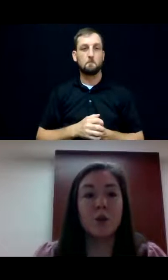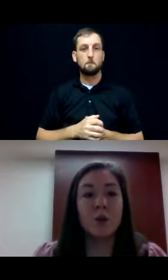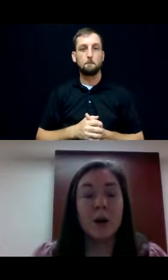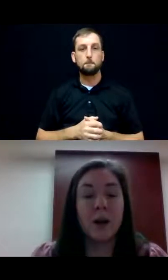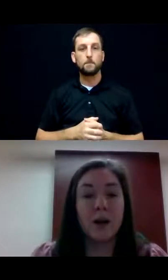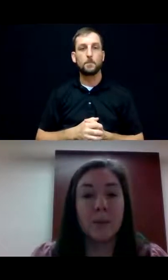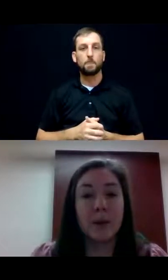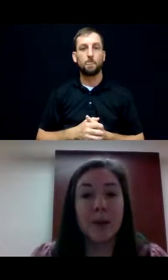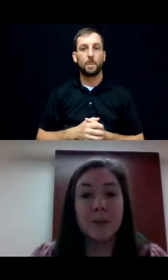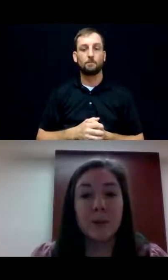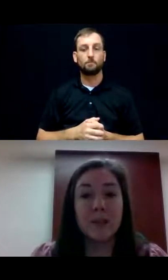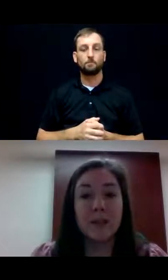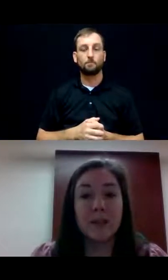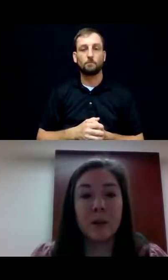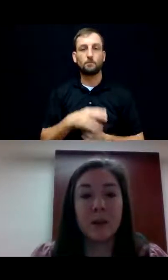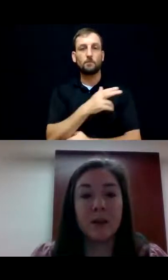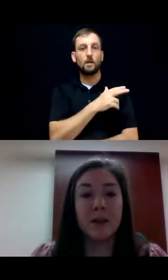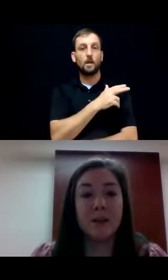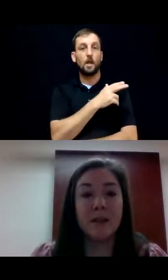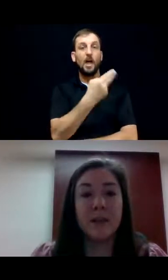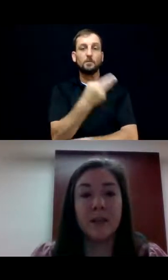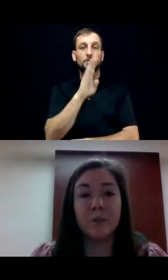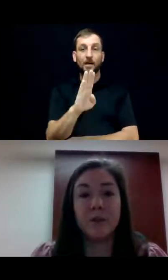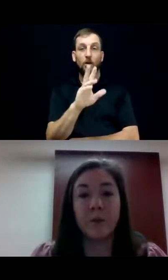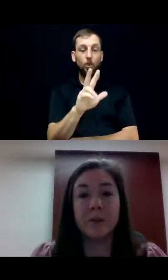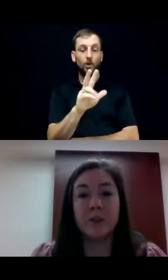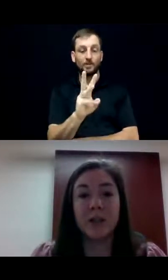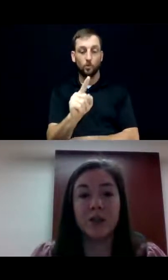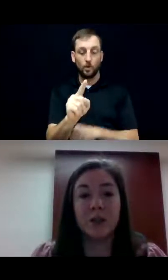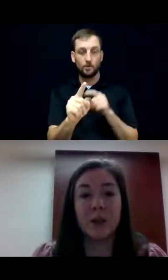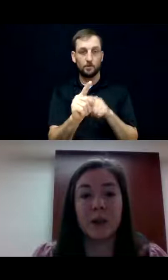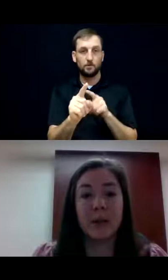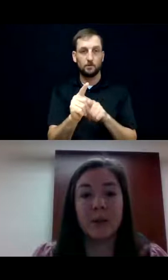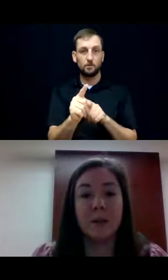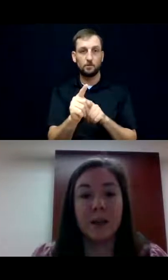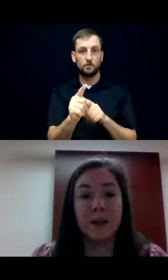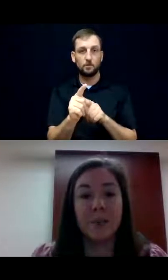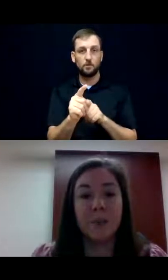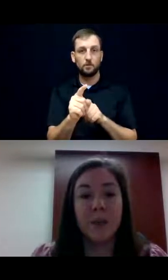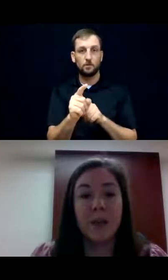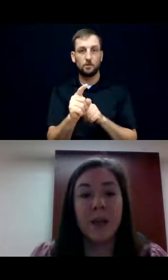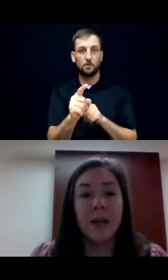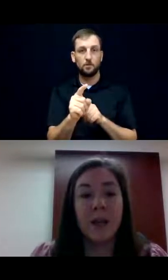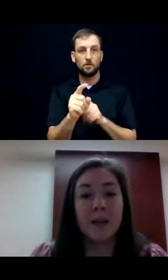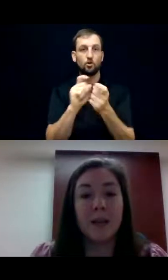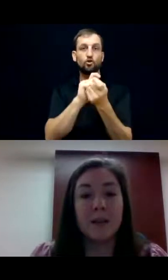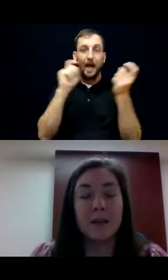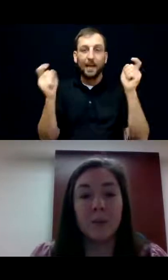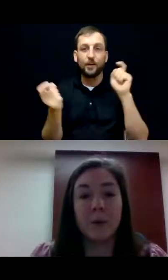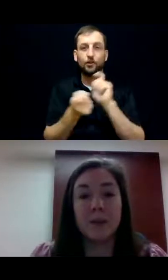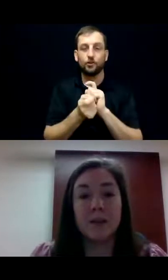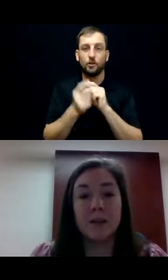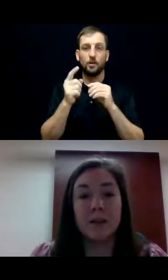So, um, House Bill 361 definitely reformed interdiction, um, in Louisiana. And